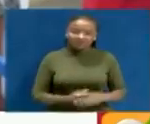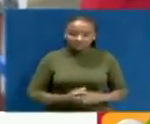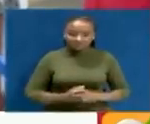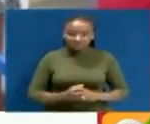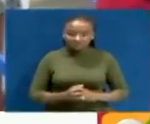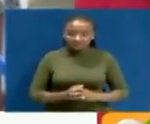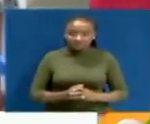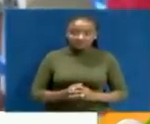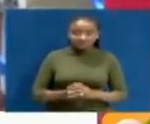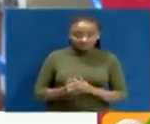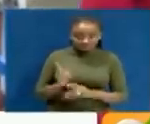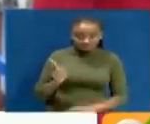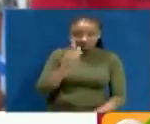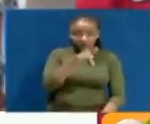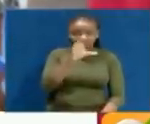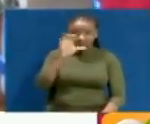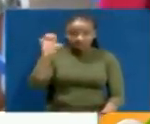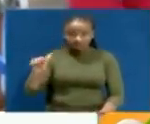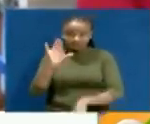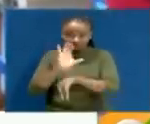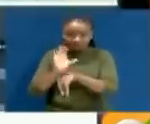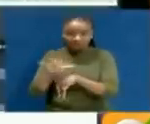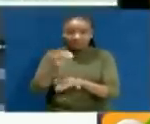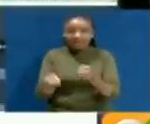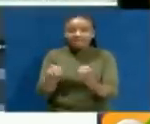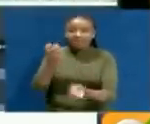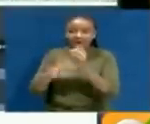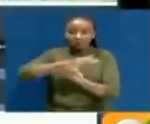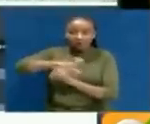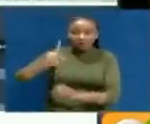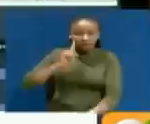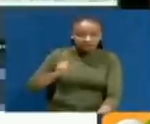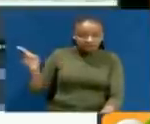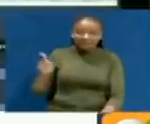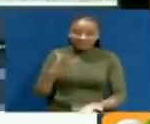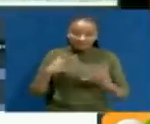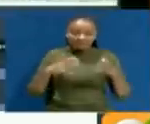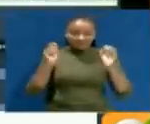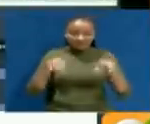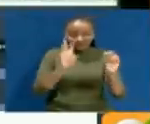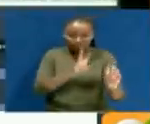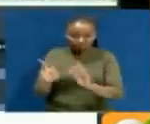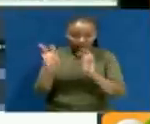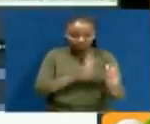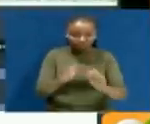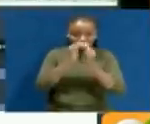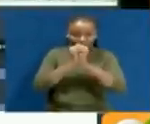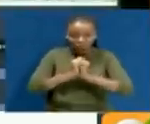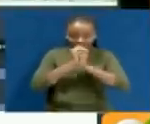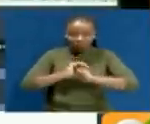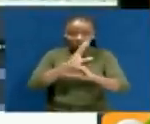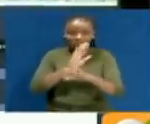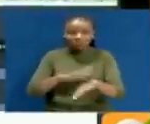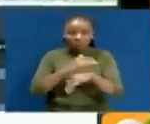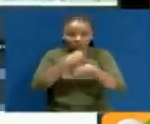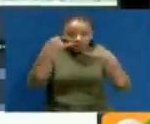The Pentecostal Assemblies of God in Carbonette, Baringo County is adopting the model of a hybrid church, streaming the